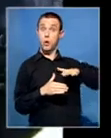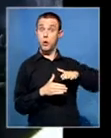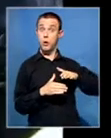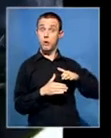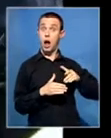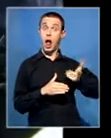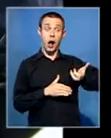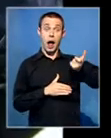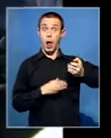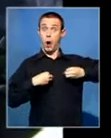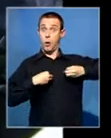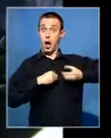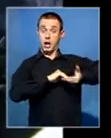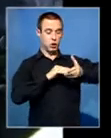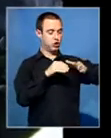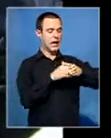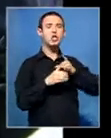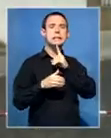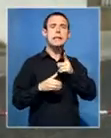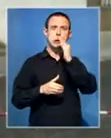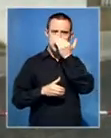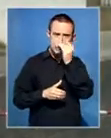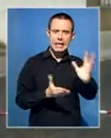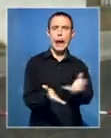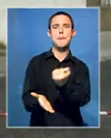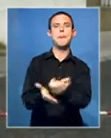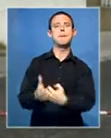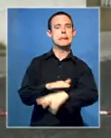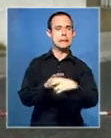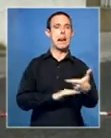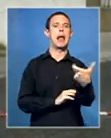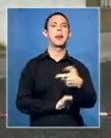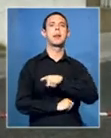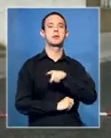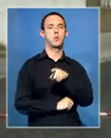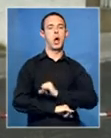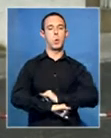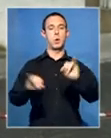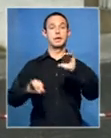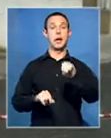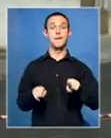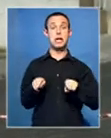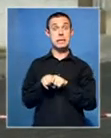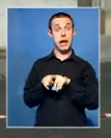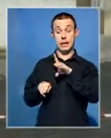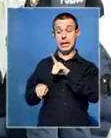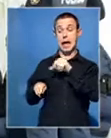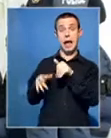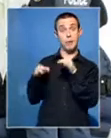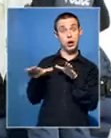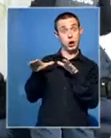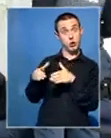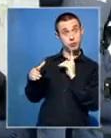lawful gun owners but the outlaws with guns. The DA also raised the issue of non-enforcement of legislation